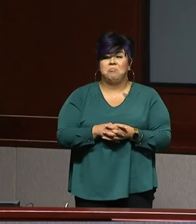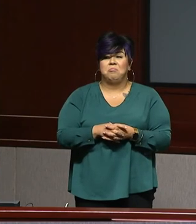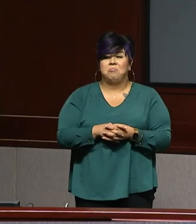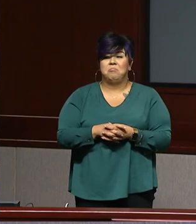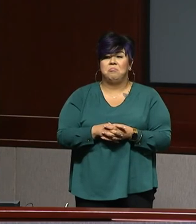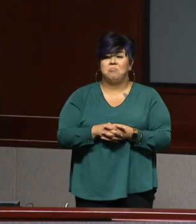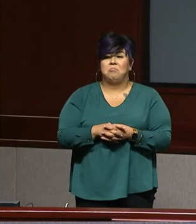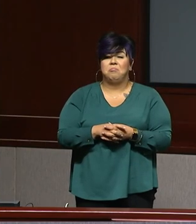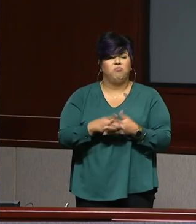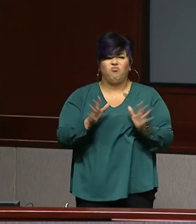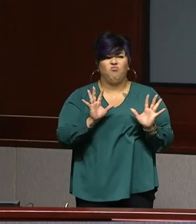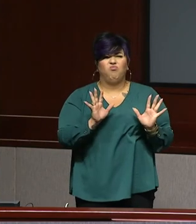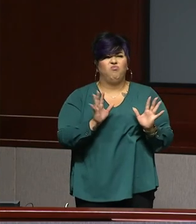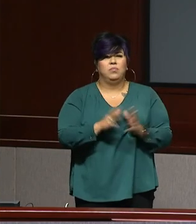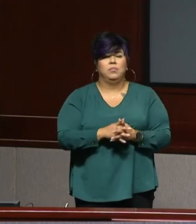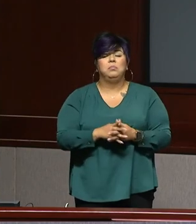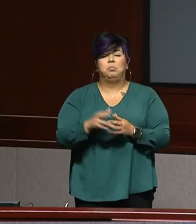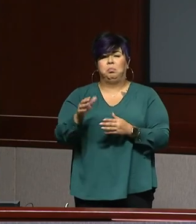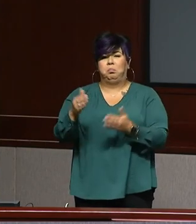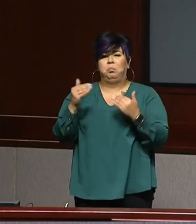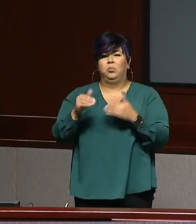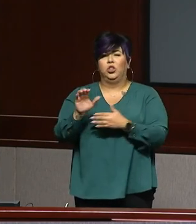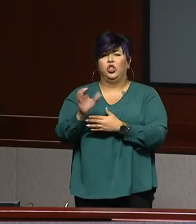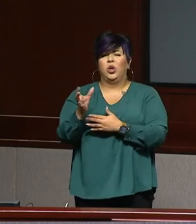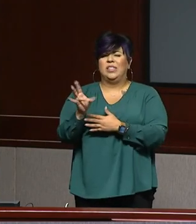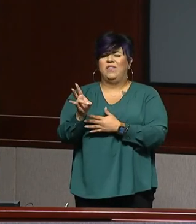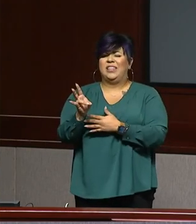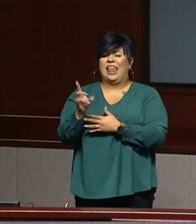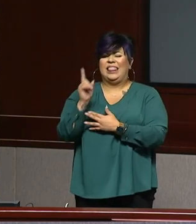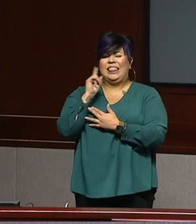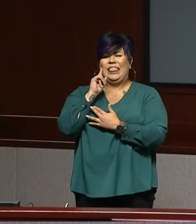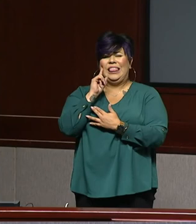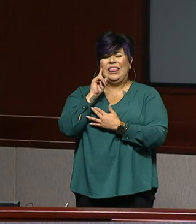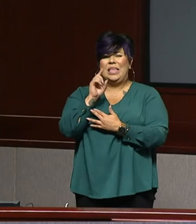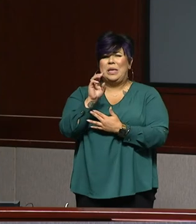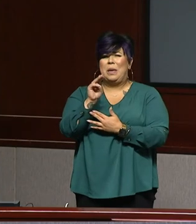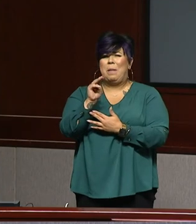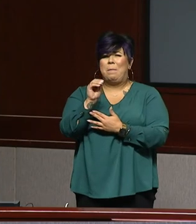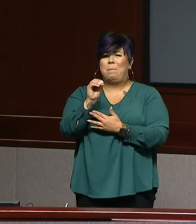Oh, good. Thank you. Okay. And 17, I believe, was that Moses 17?